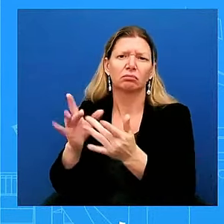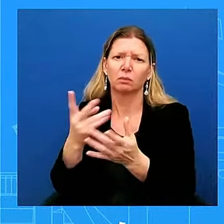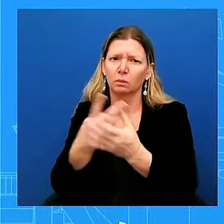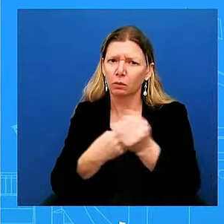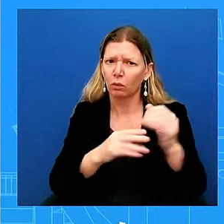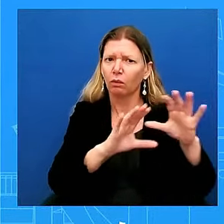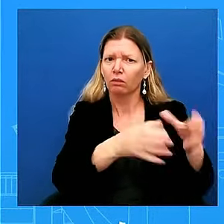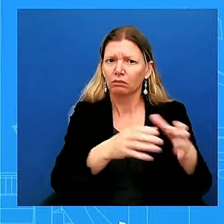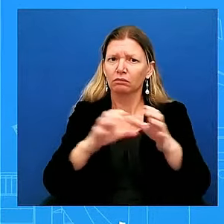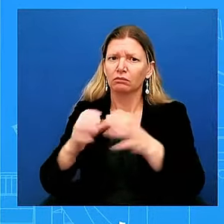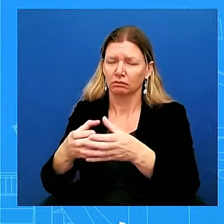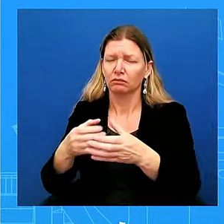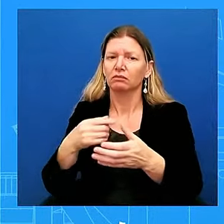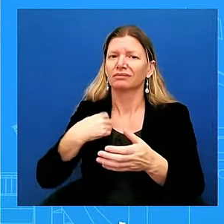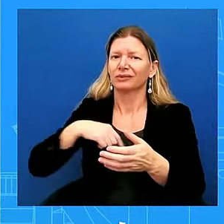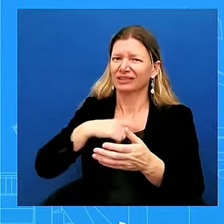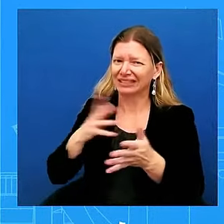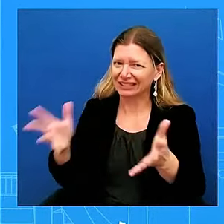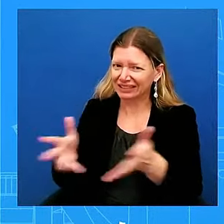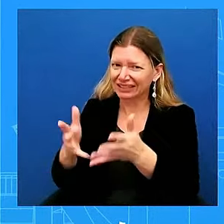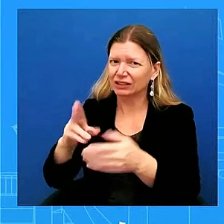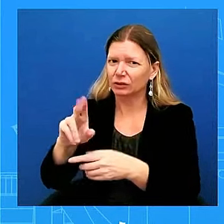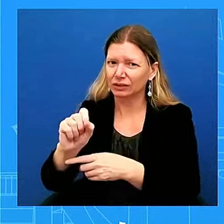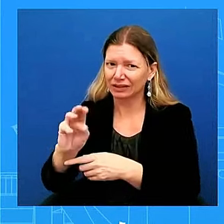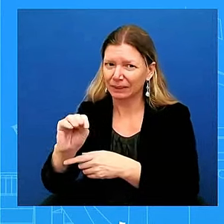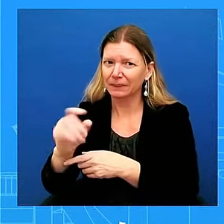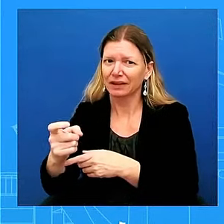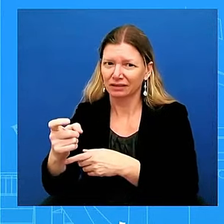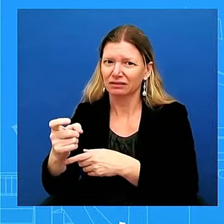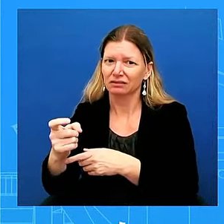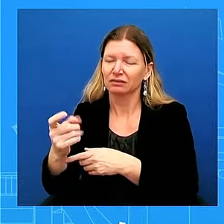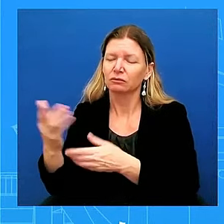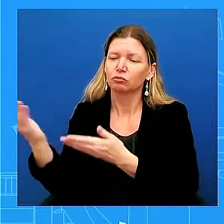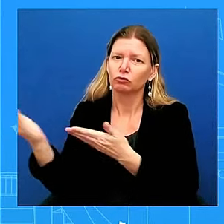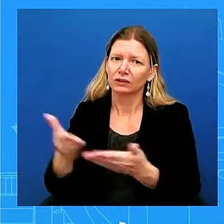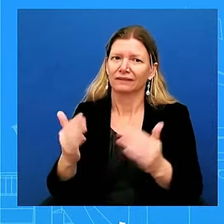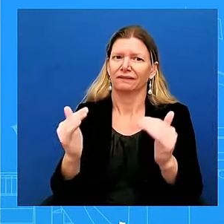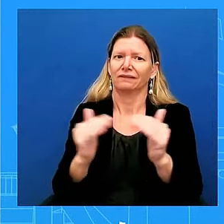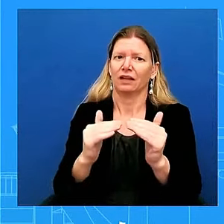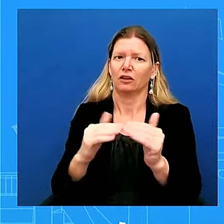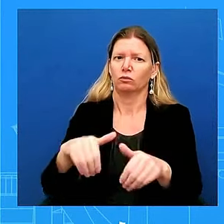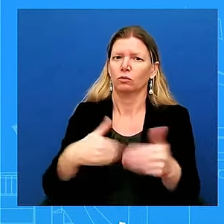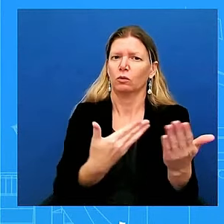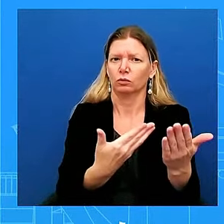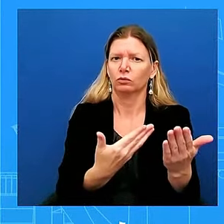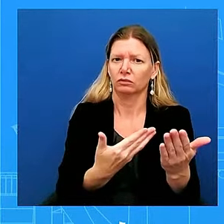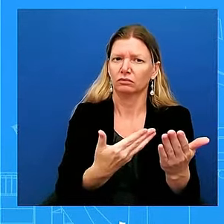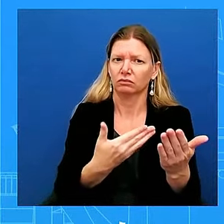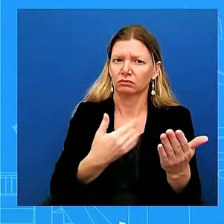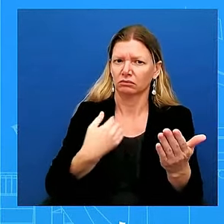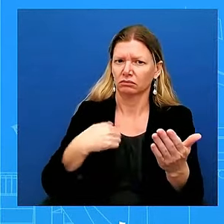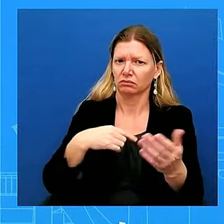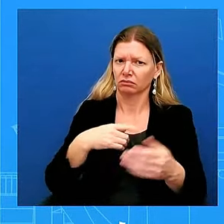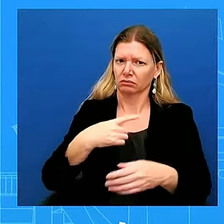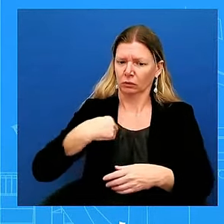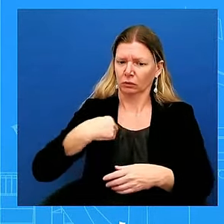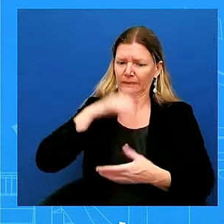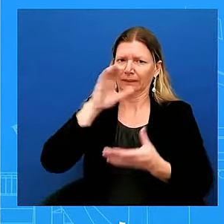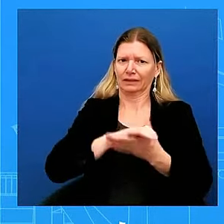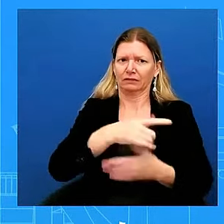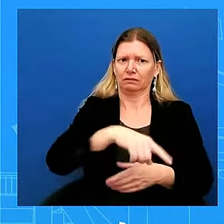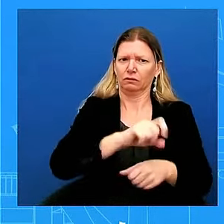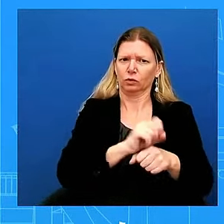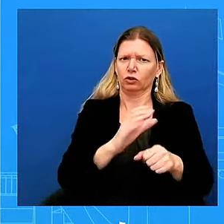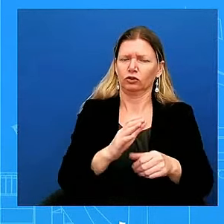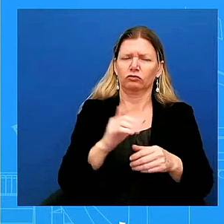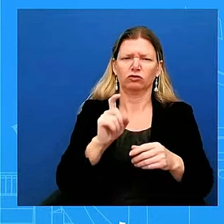these workers deserve a fair pay, they deserve benefits, and that meets the level of their